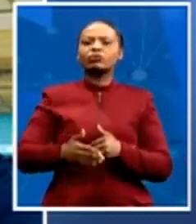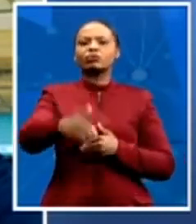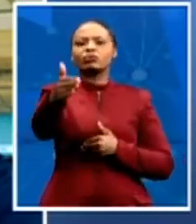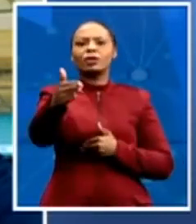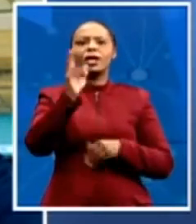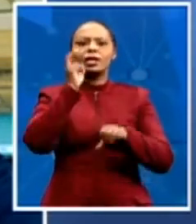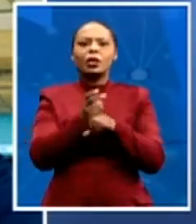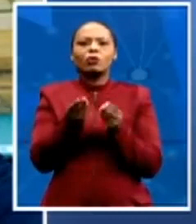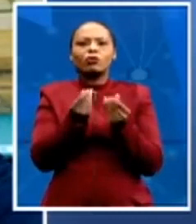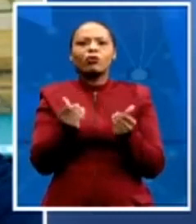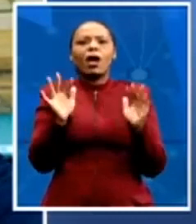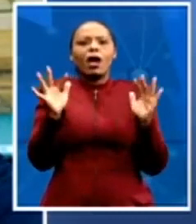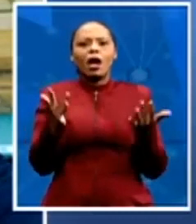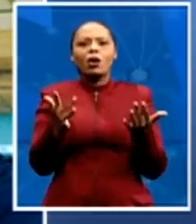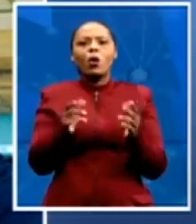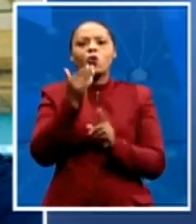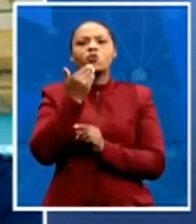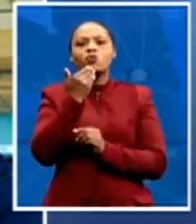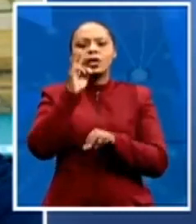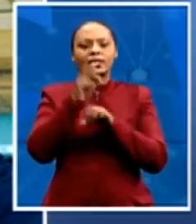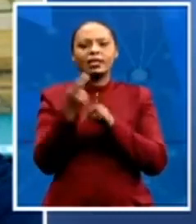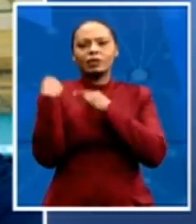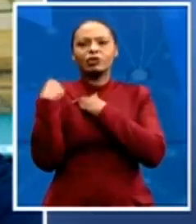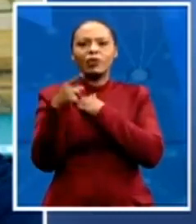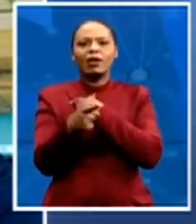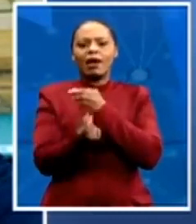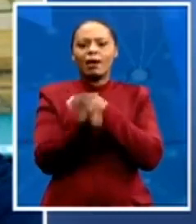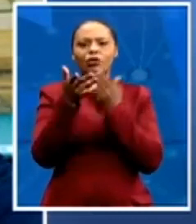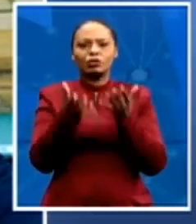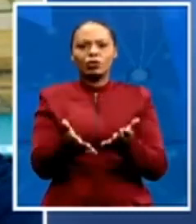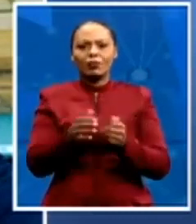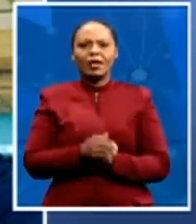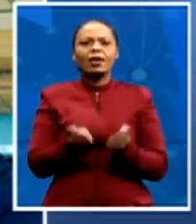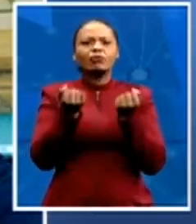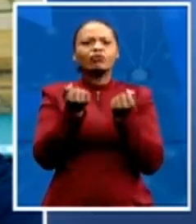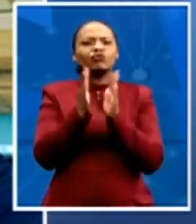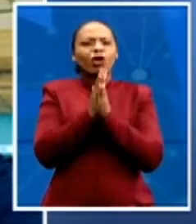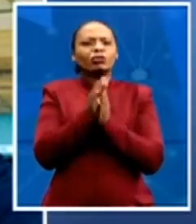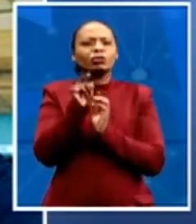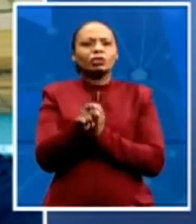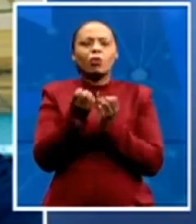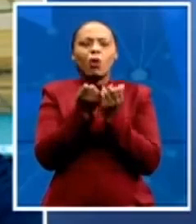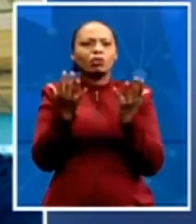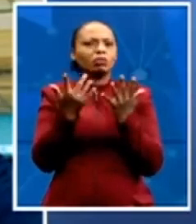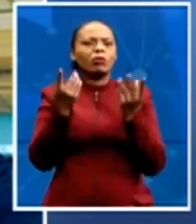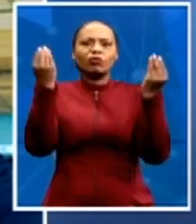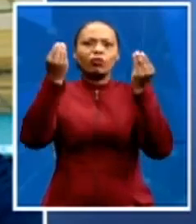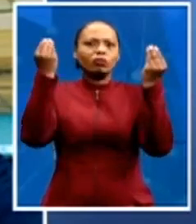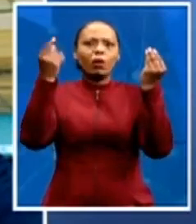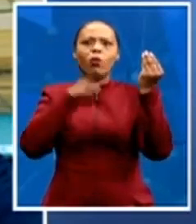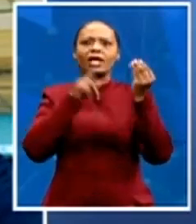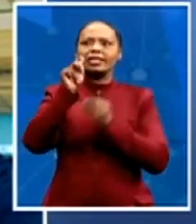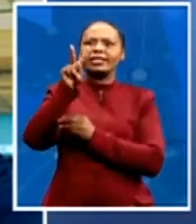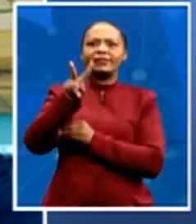later, but and it was still very popular and famous. When you look at their television station, Emmanuel, you can see